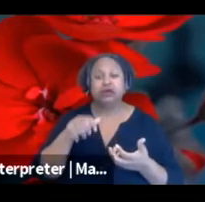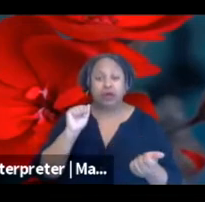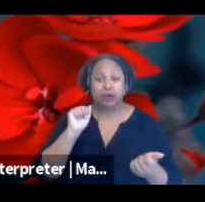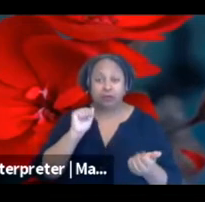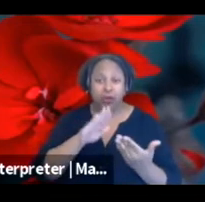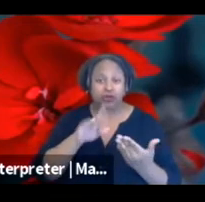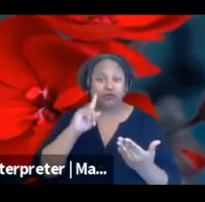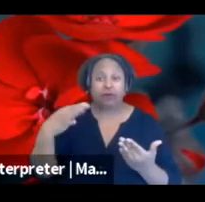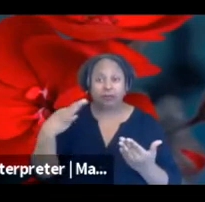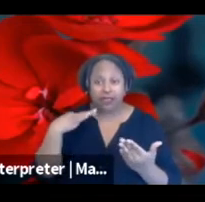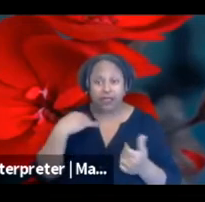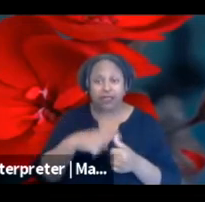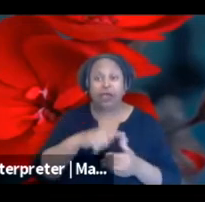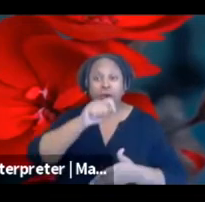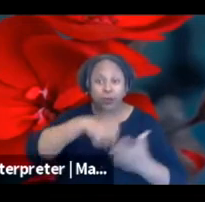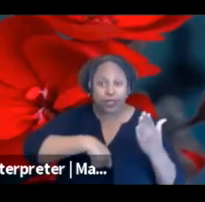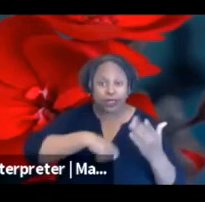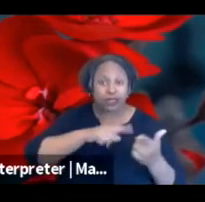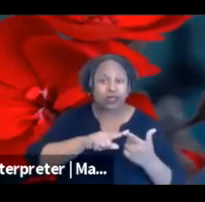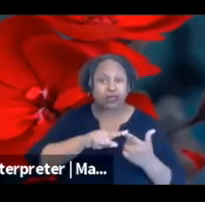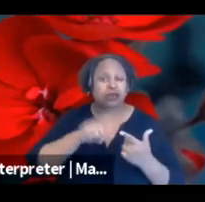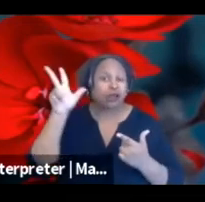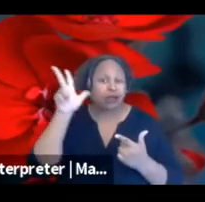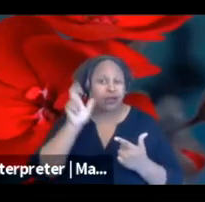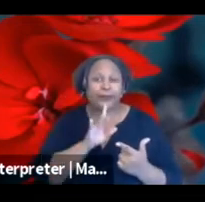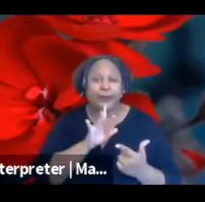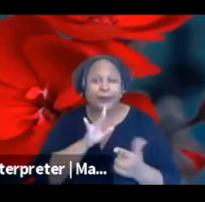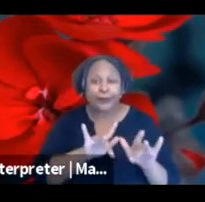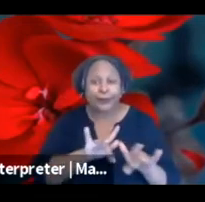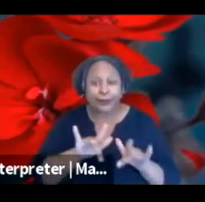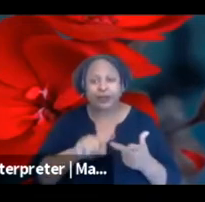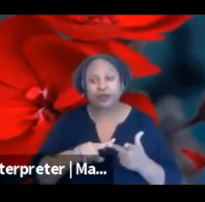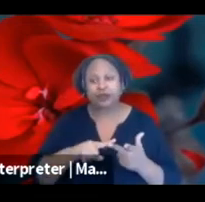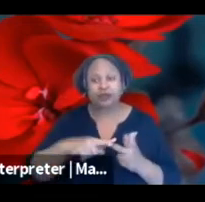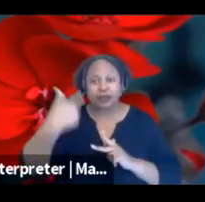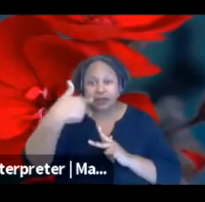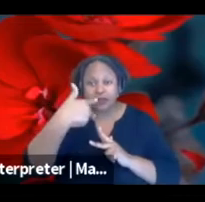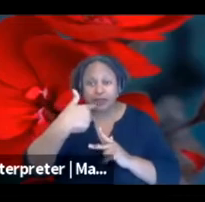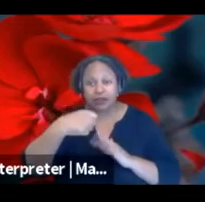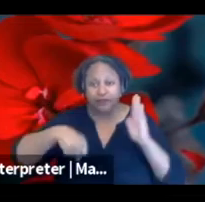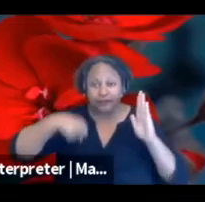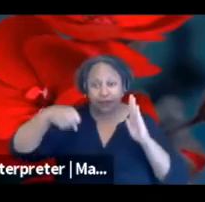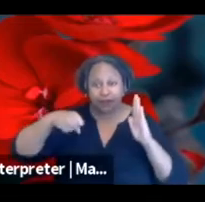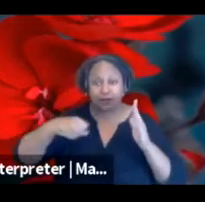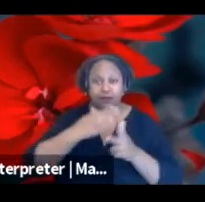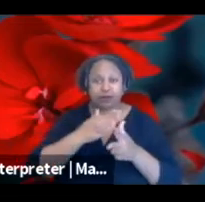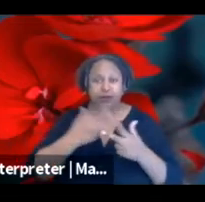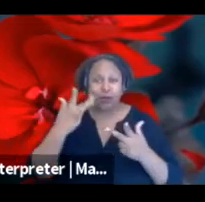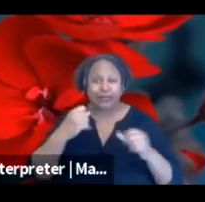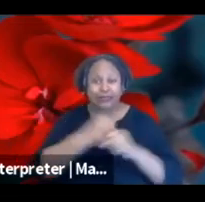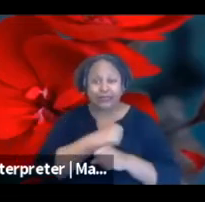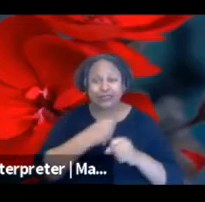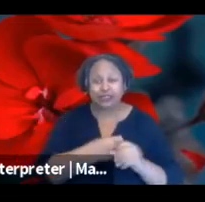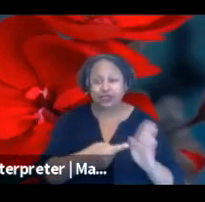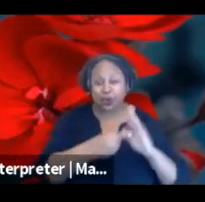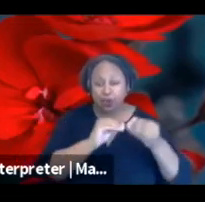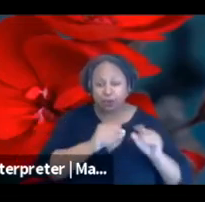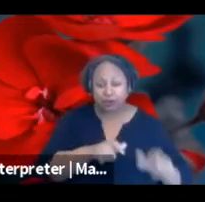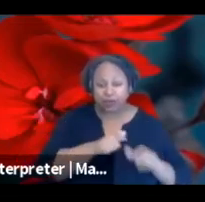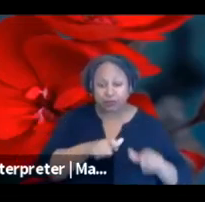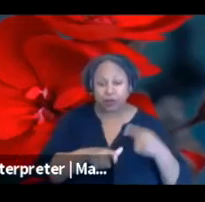and video. Again, because of that previous statistic that I shared about